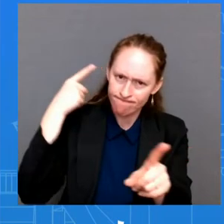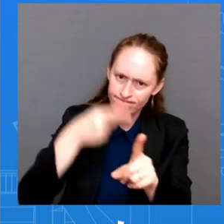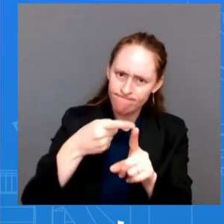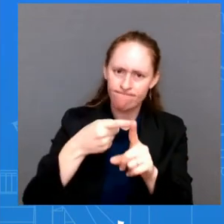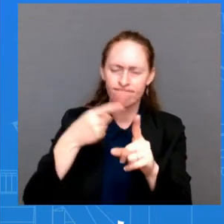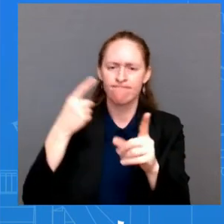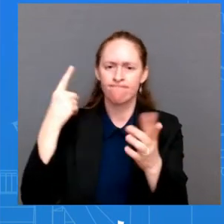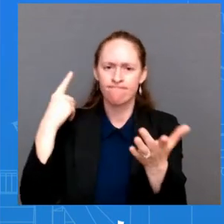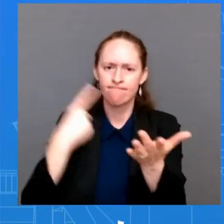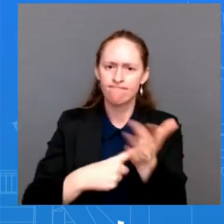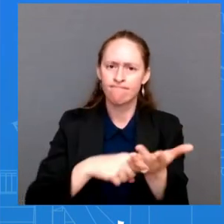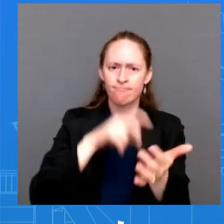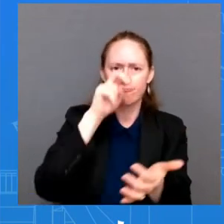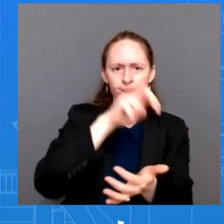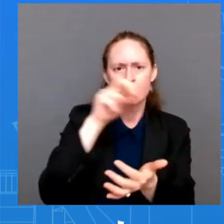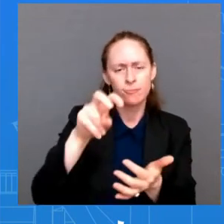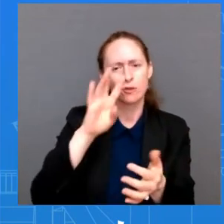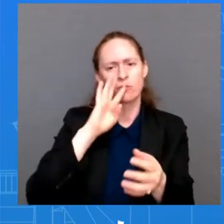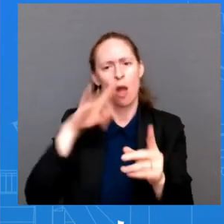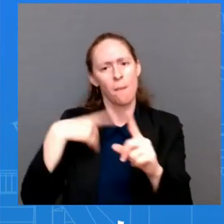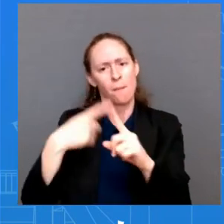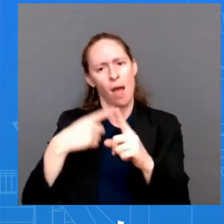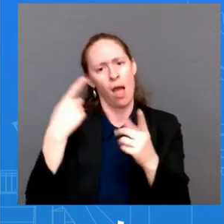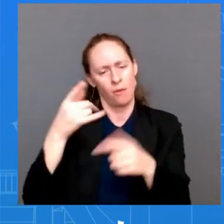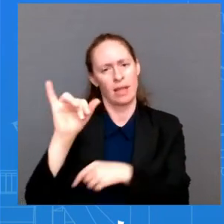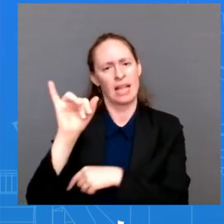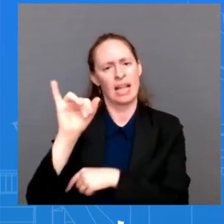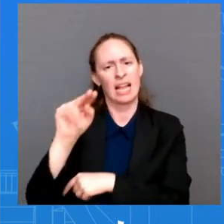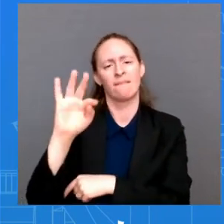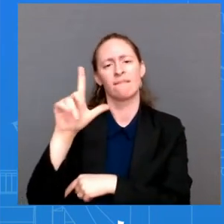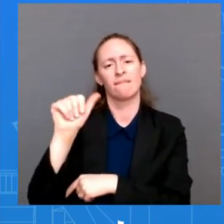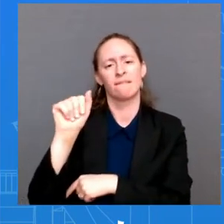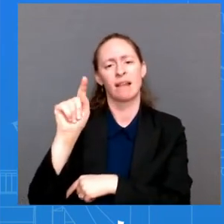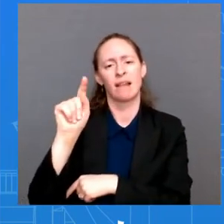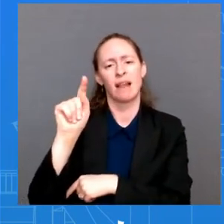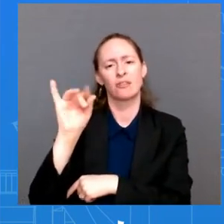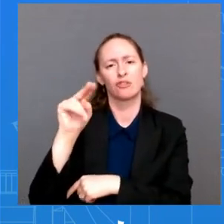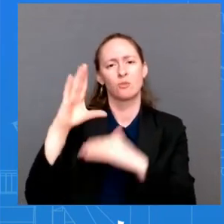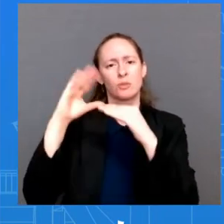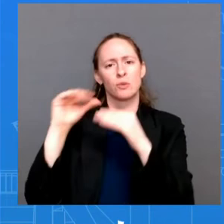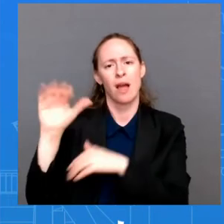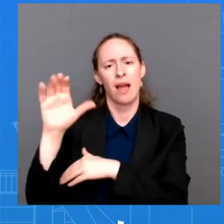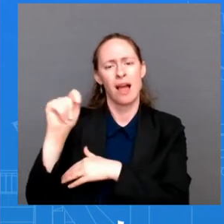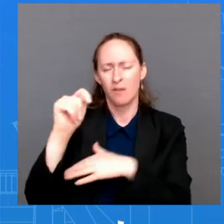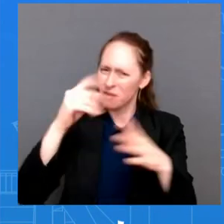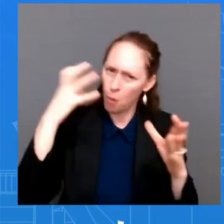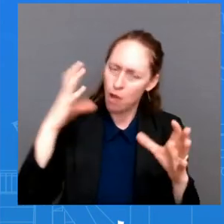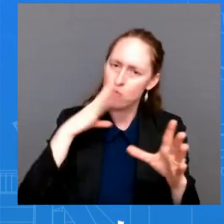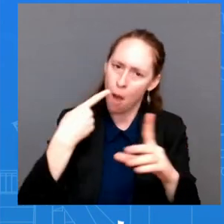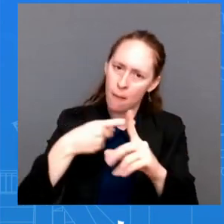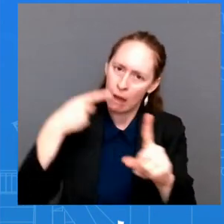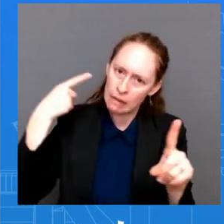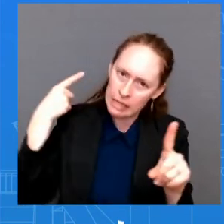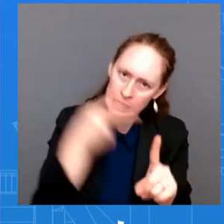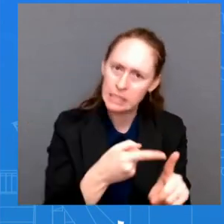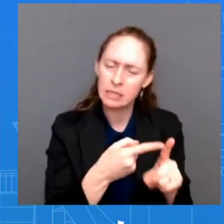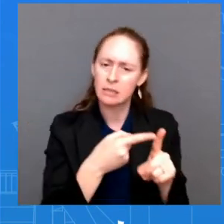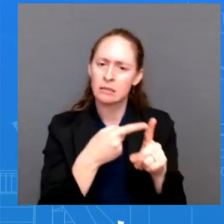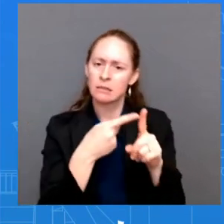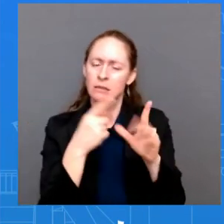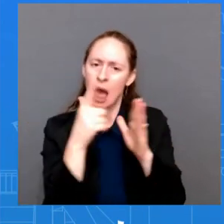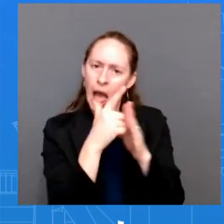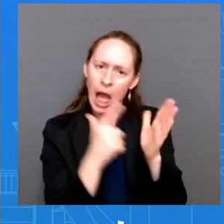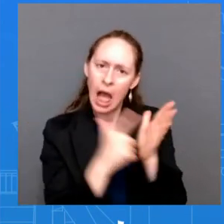Inflation Reduction Act. He was very he was zeroed in on that and laid out why this is going to be a benefit for middle class families